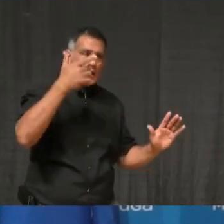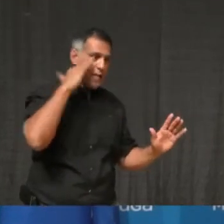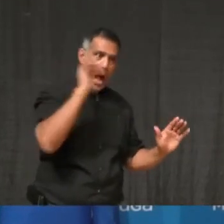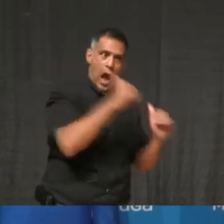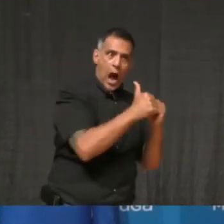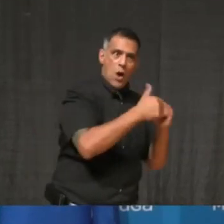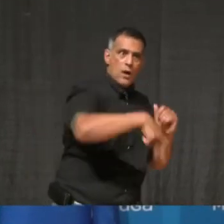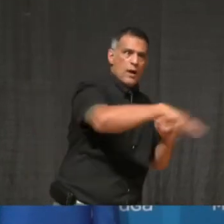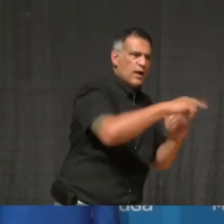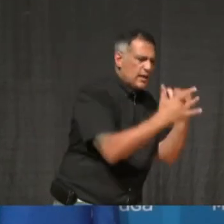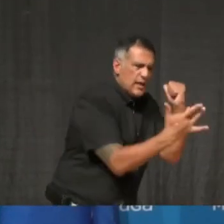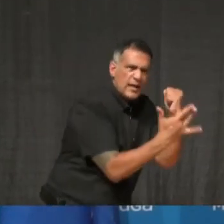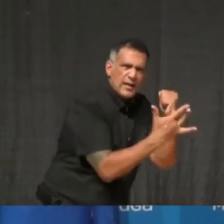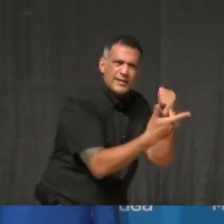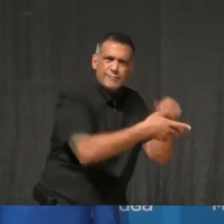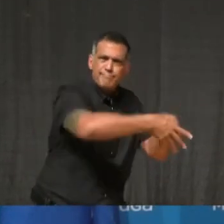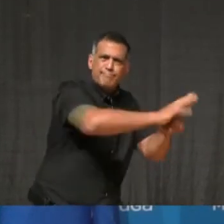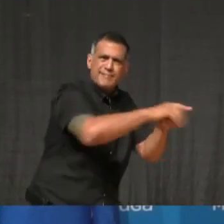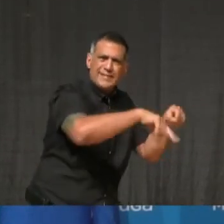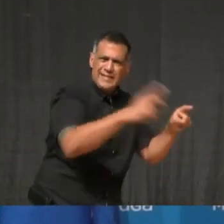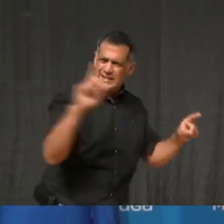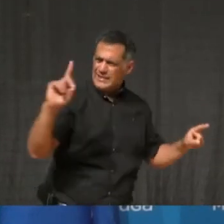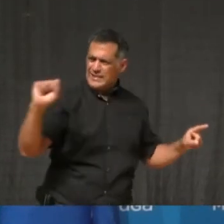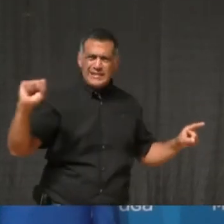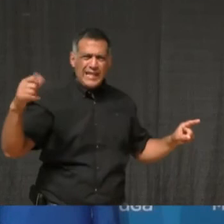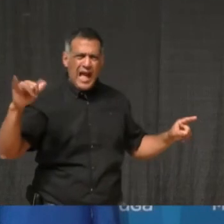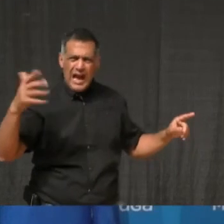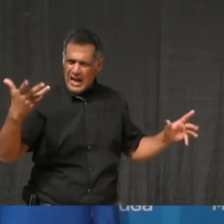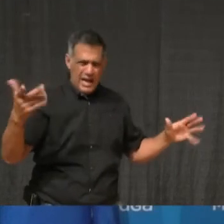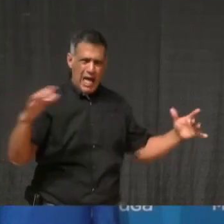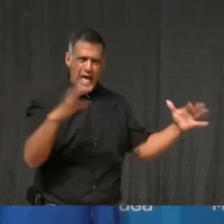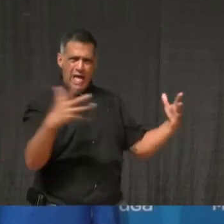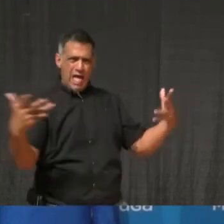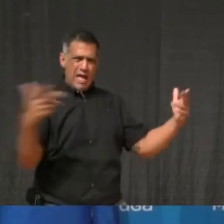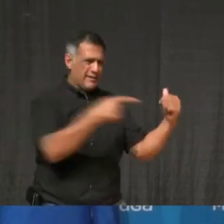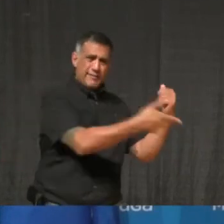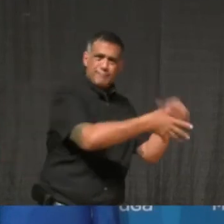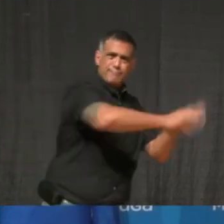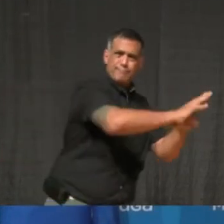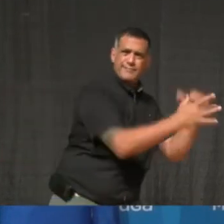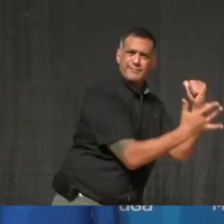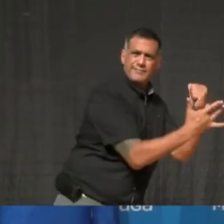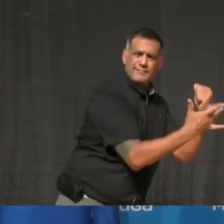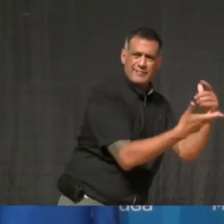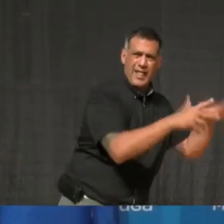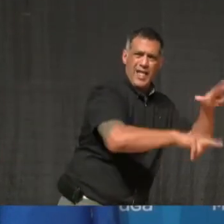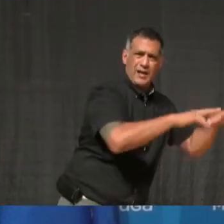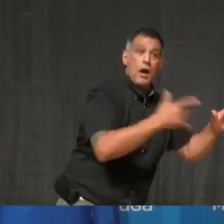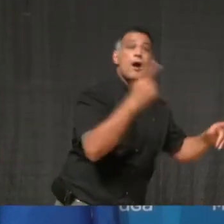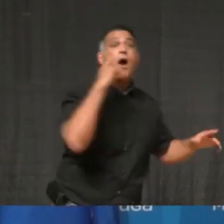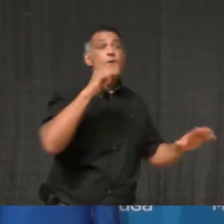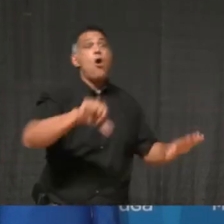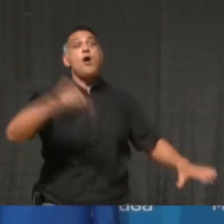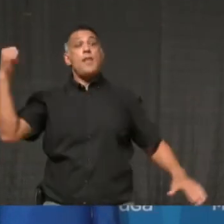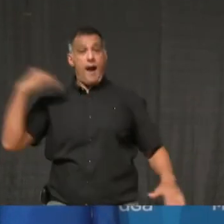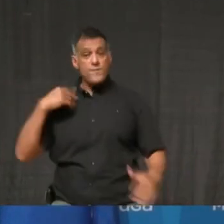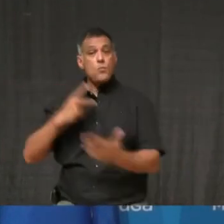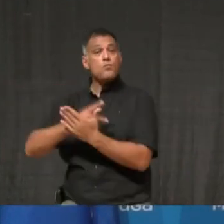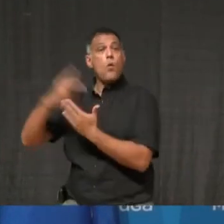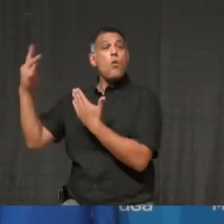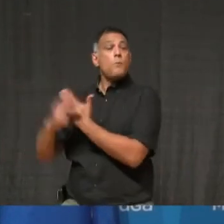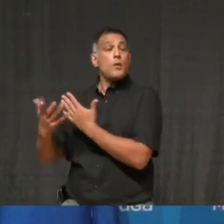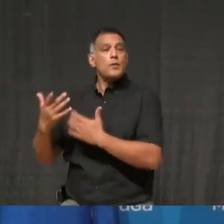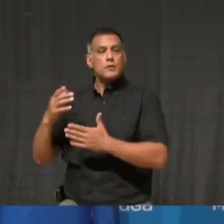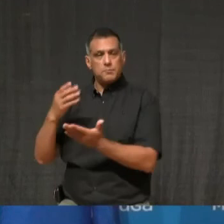technology. And there are lots of other funded programs that help link people